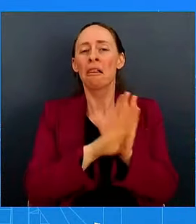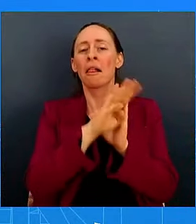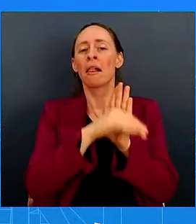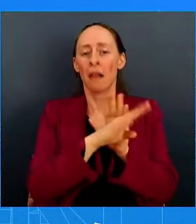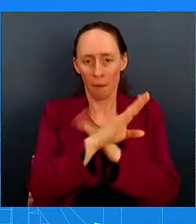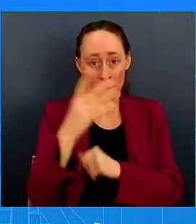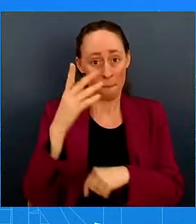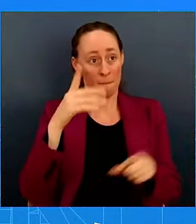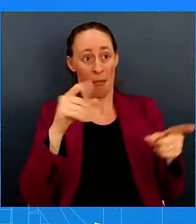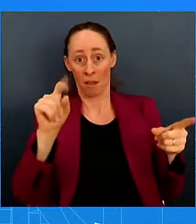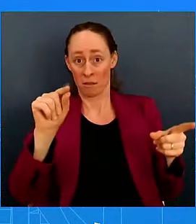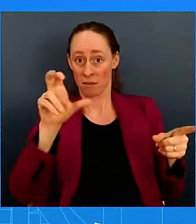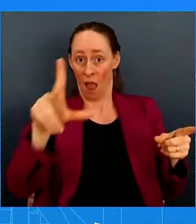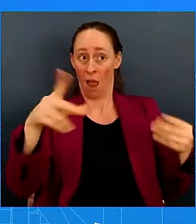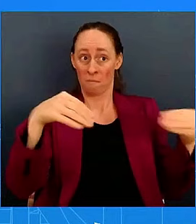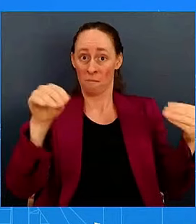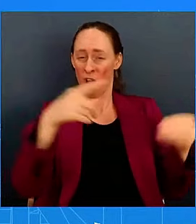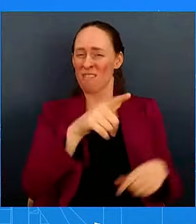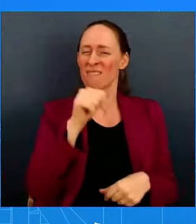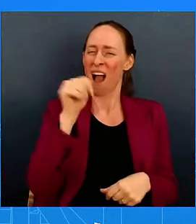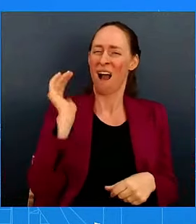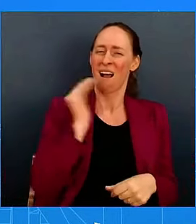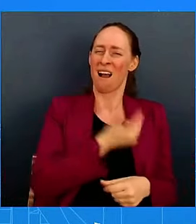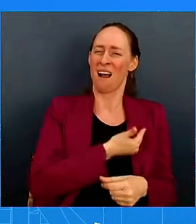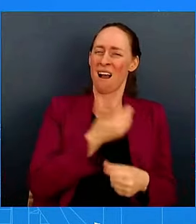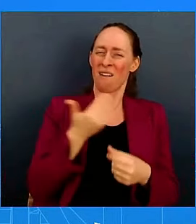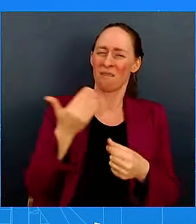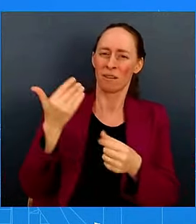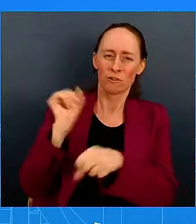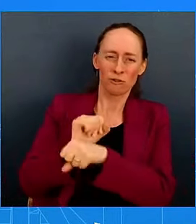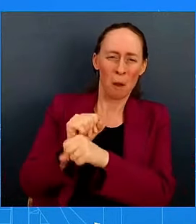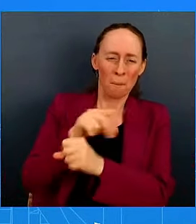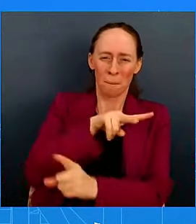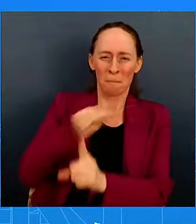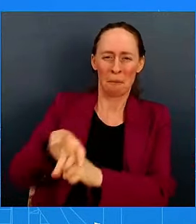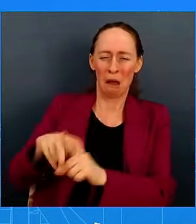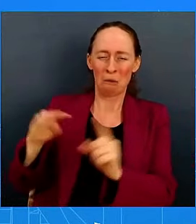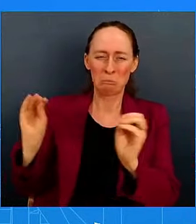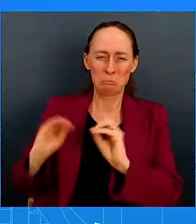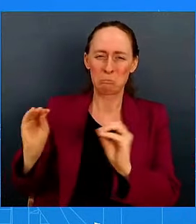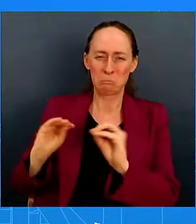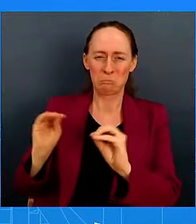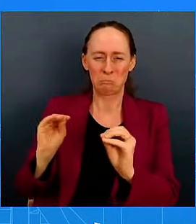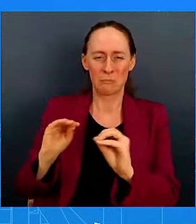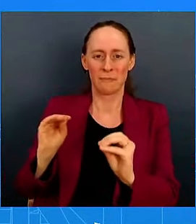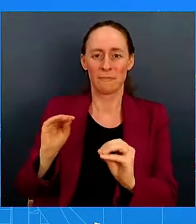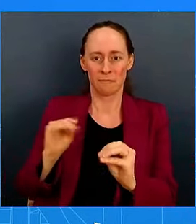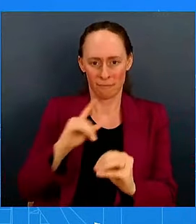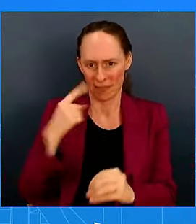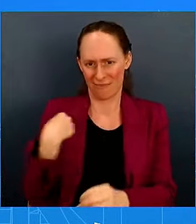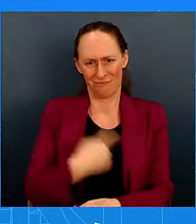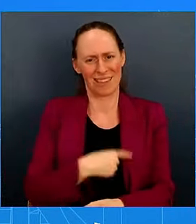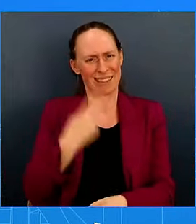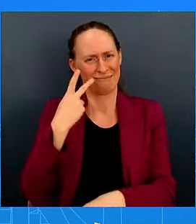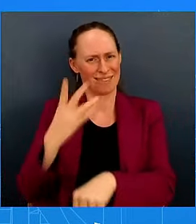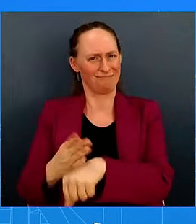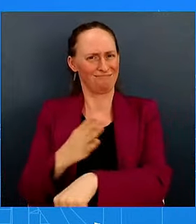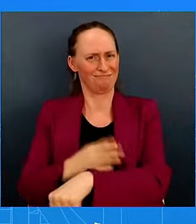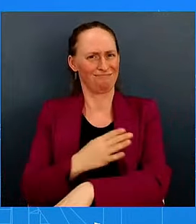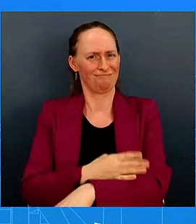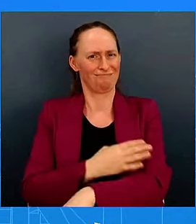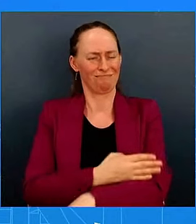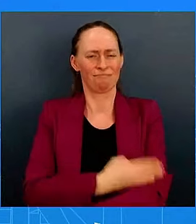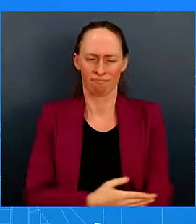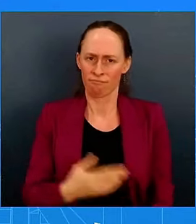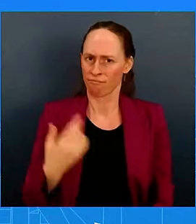And so we're continuing to see progress. We've come a long way, a long way since this president and this vice president walked into